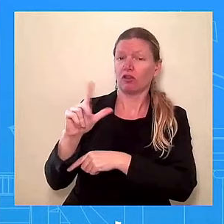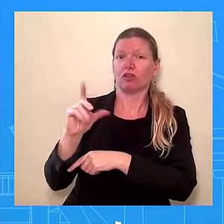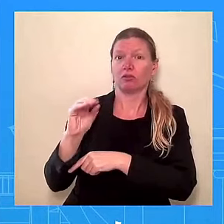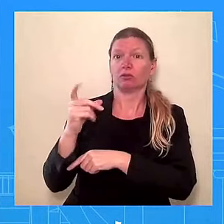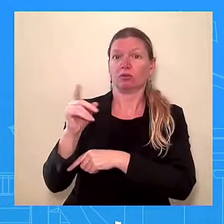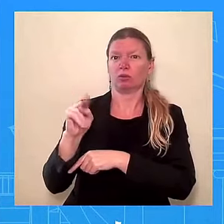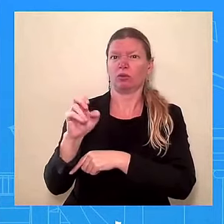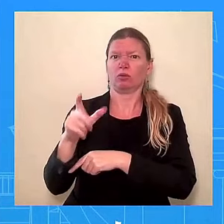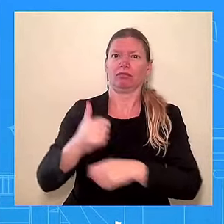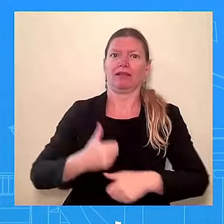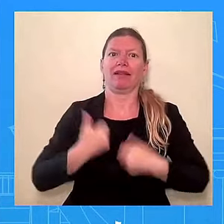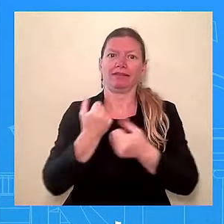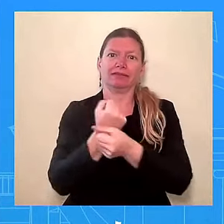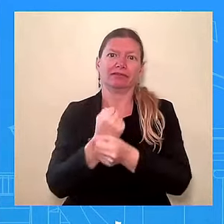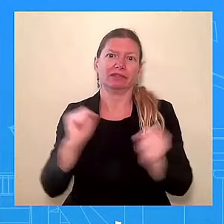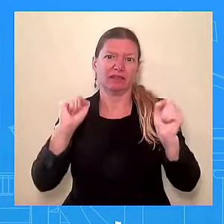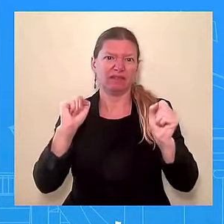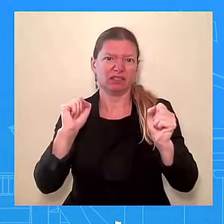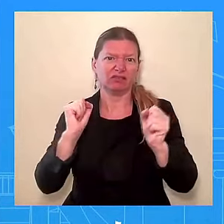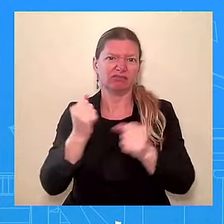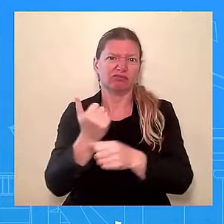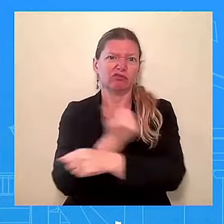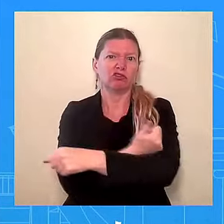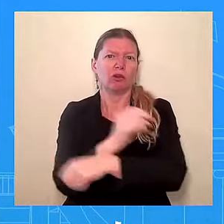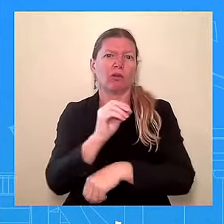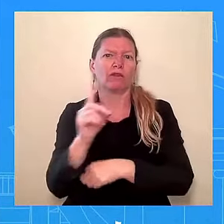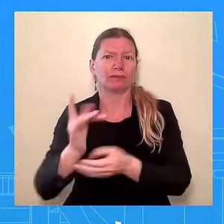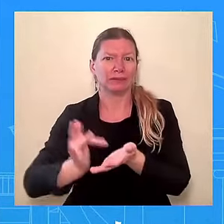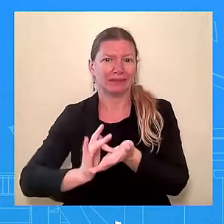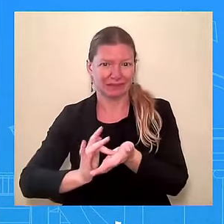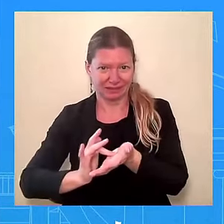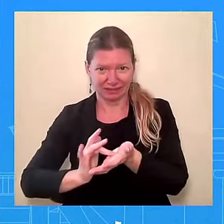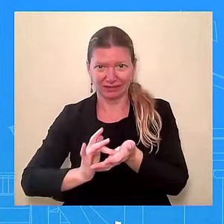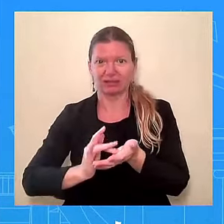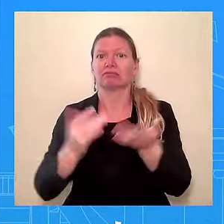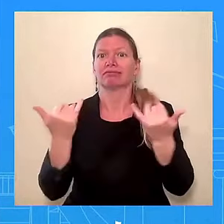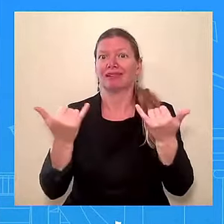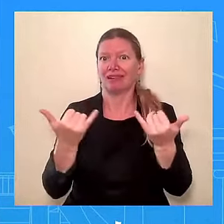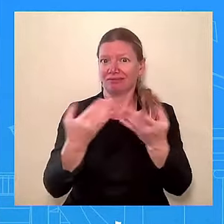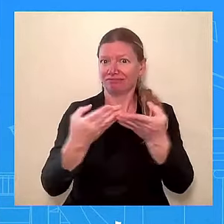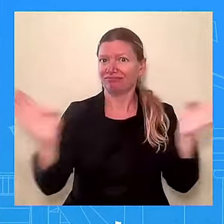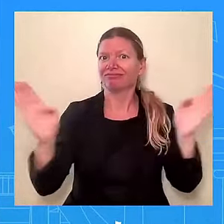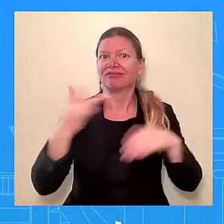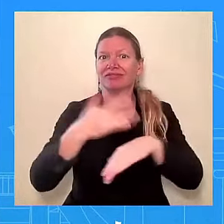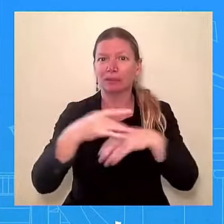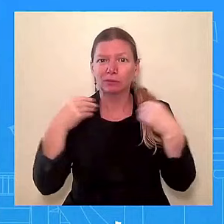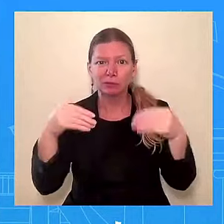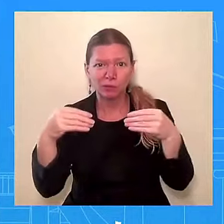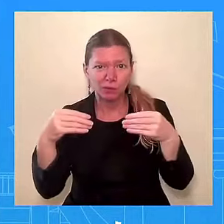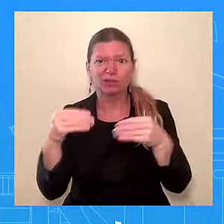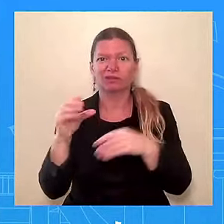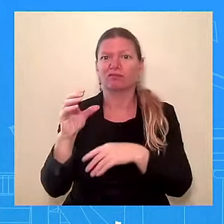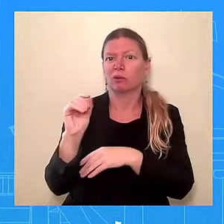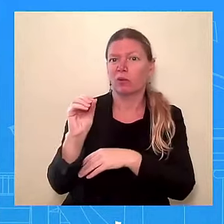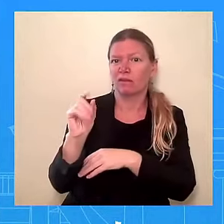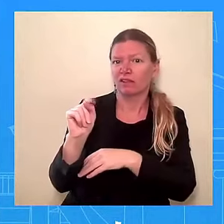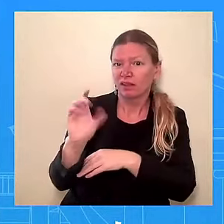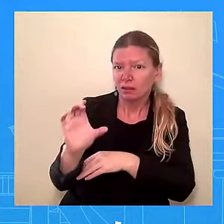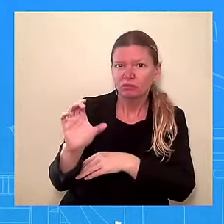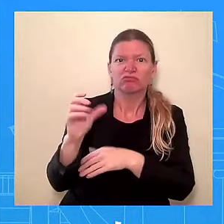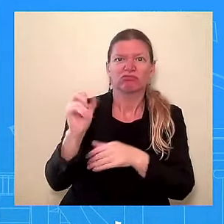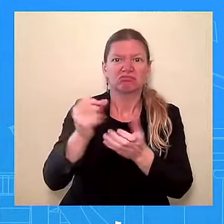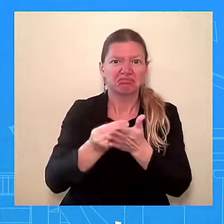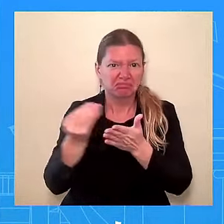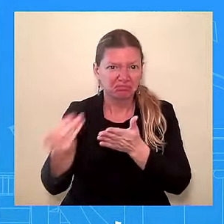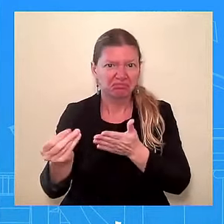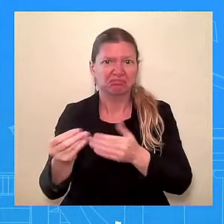available over the counter and counter mobilizing global leaders to join the fight against this global epidemic. Today,